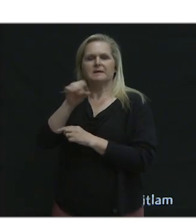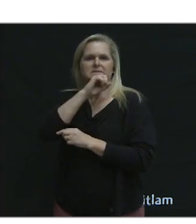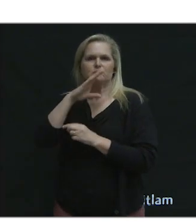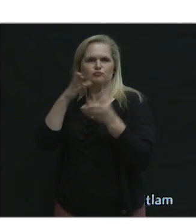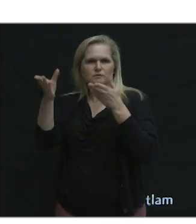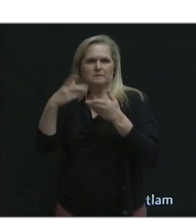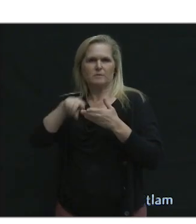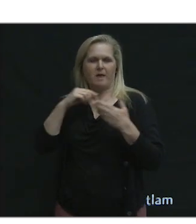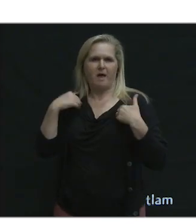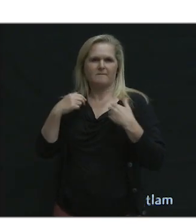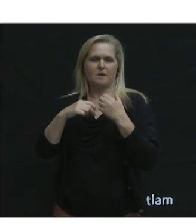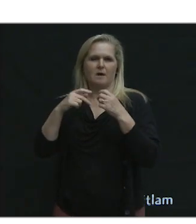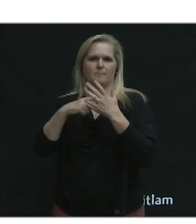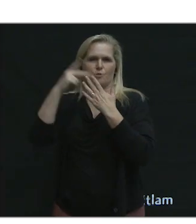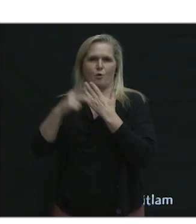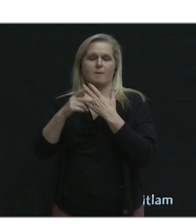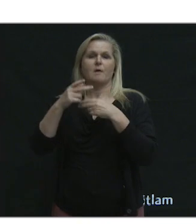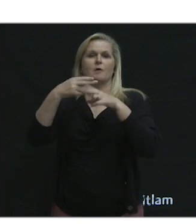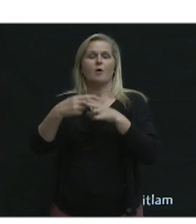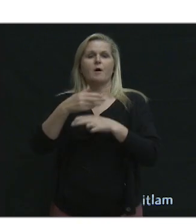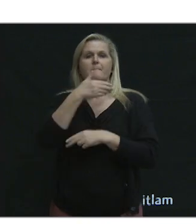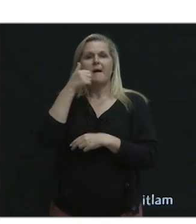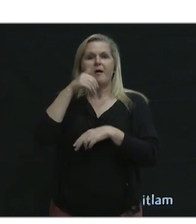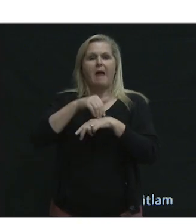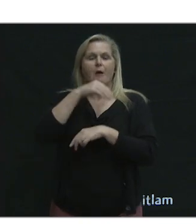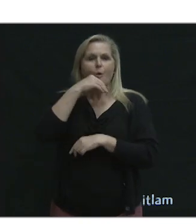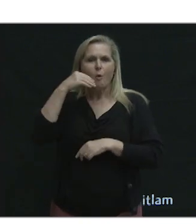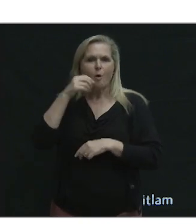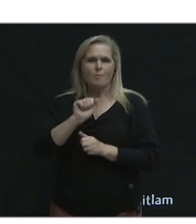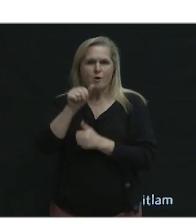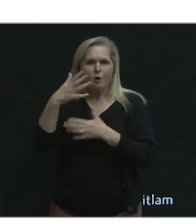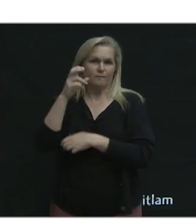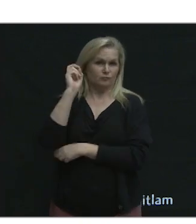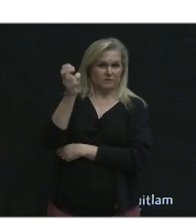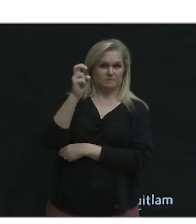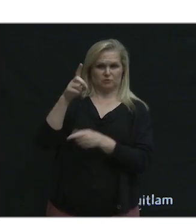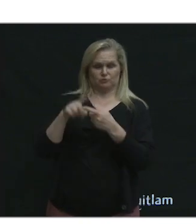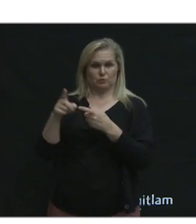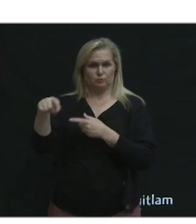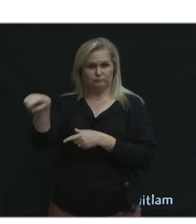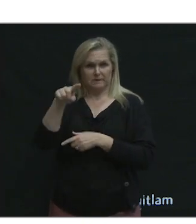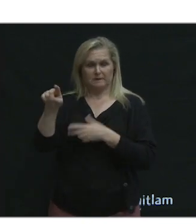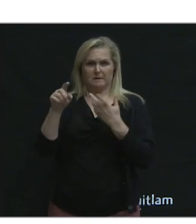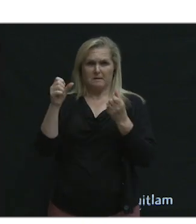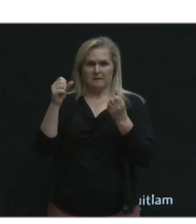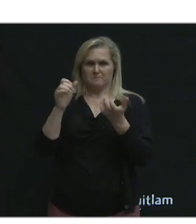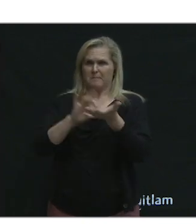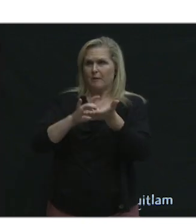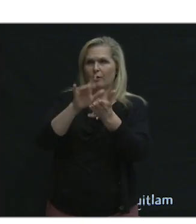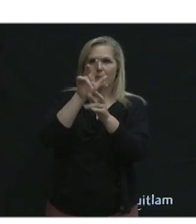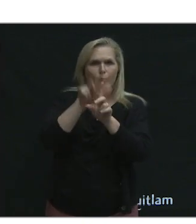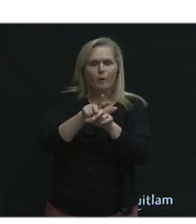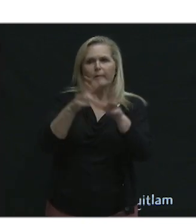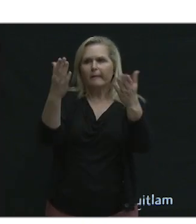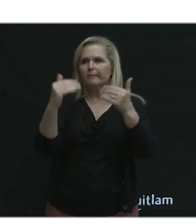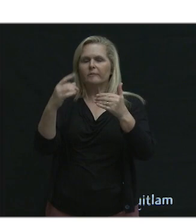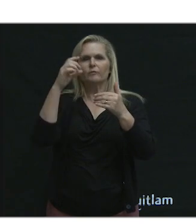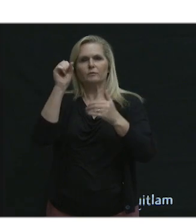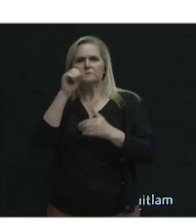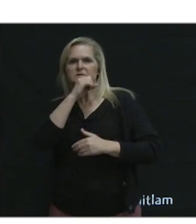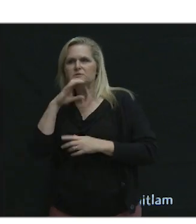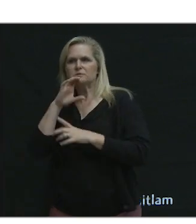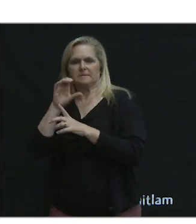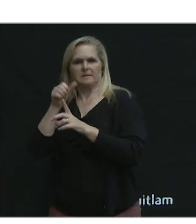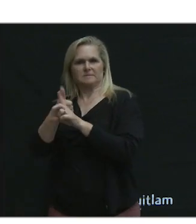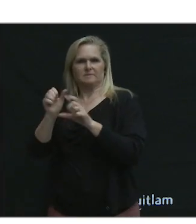that we have a program called Better at Home, where we offer transportation to medical appointment so seniors can